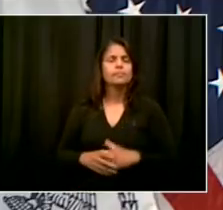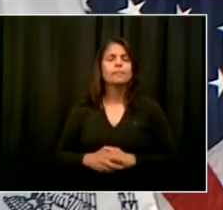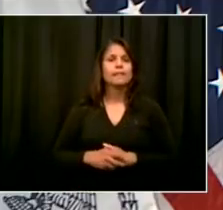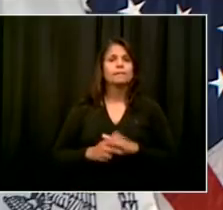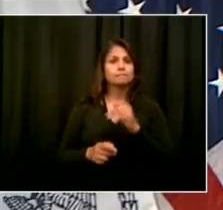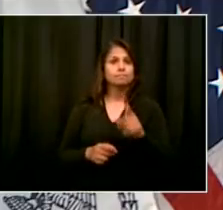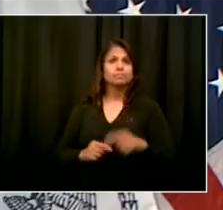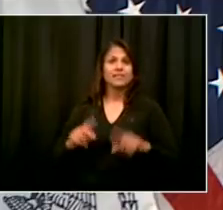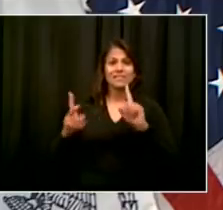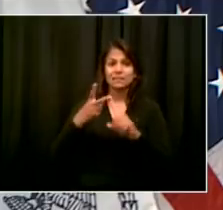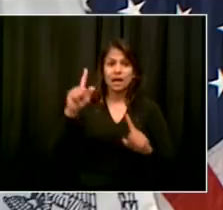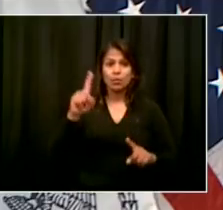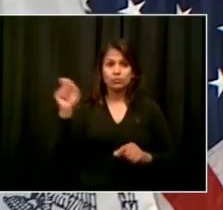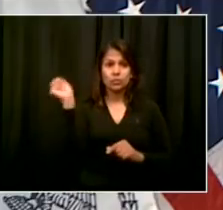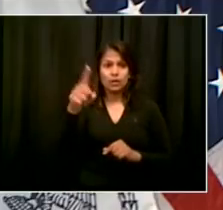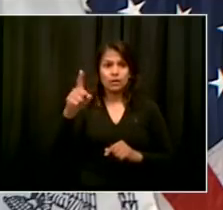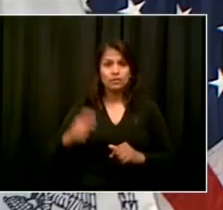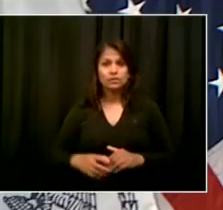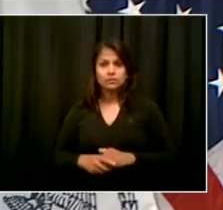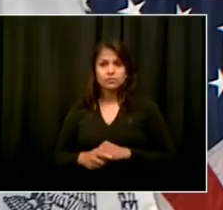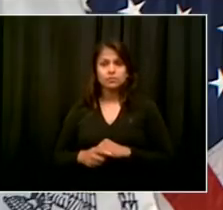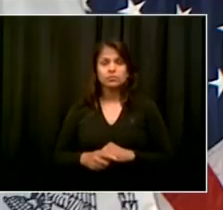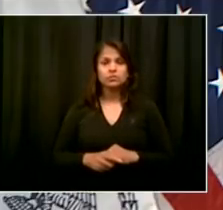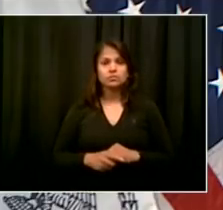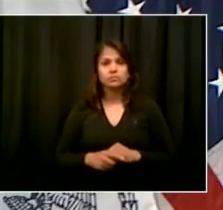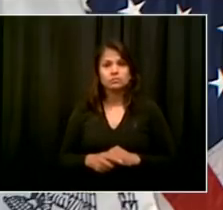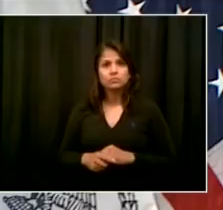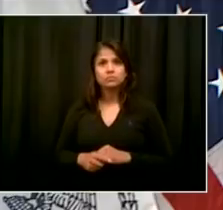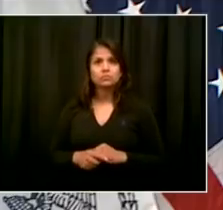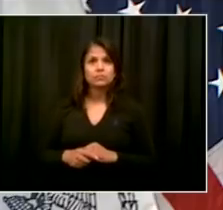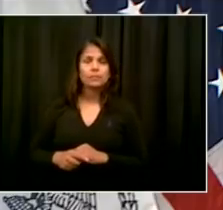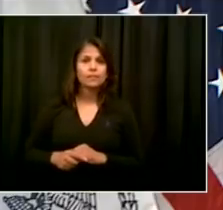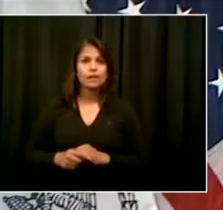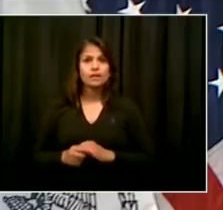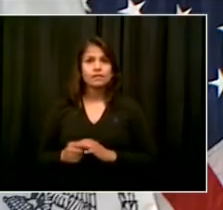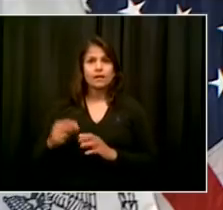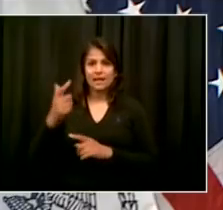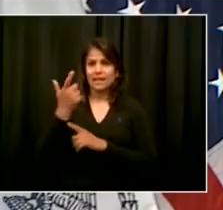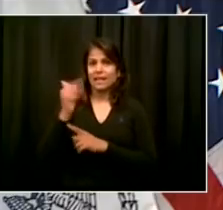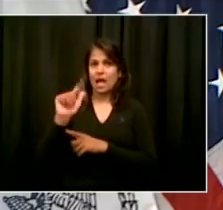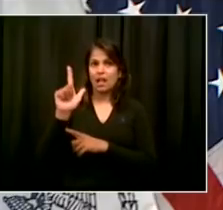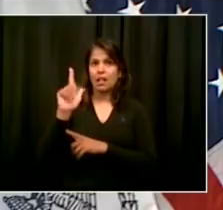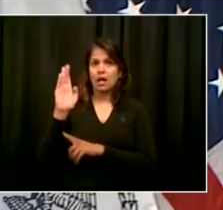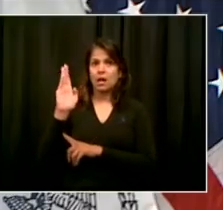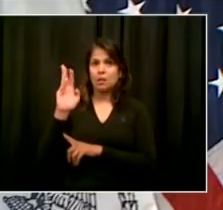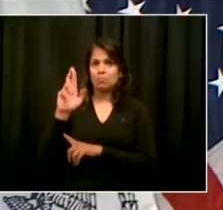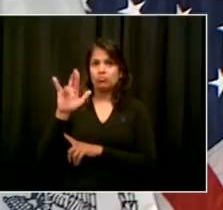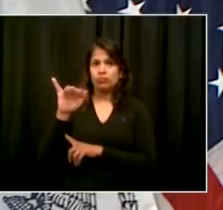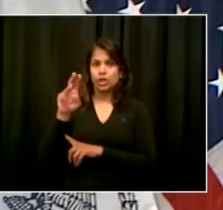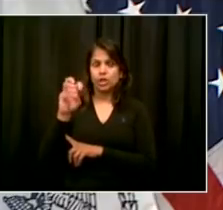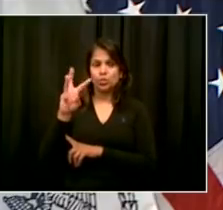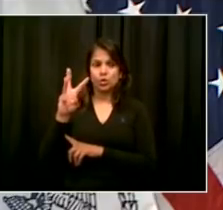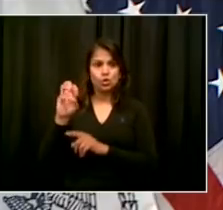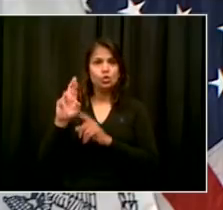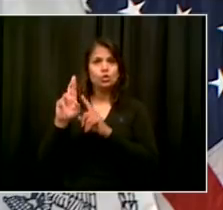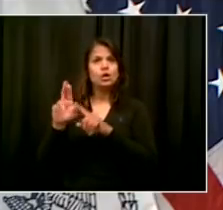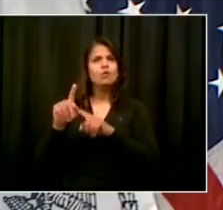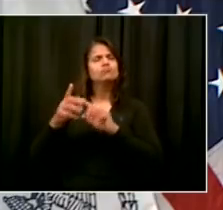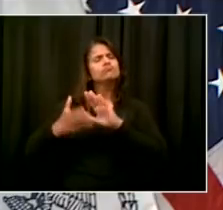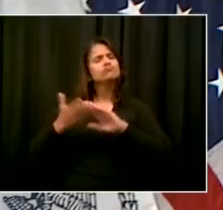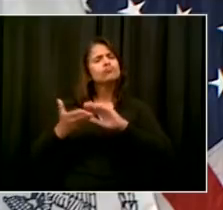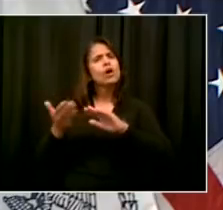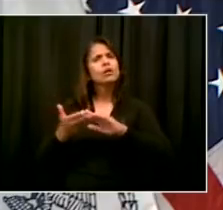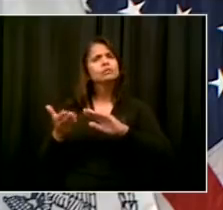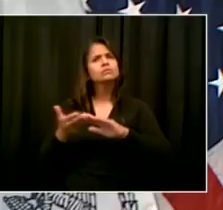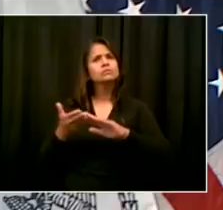Gail Brewer did an assessment of the police precincts in Manhattan and found that a vast majority